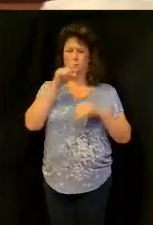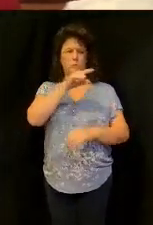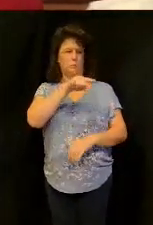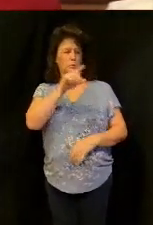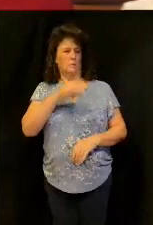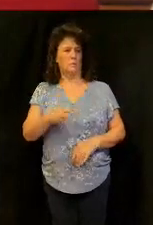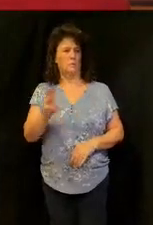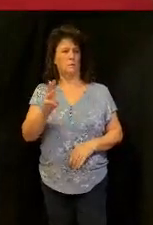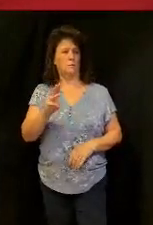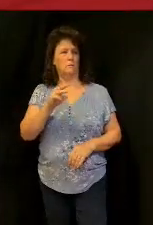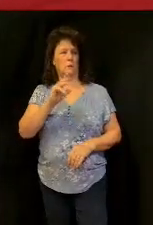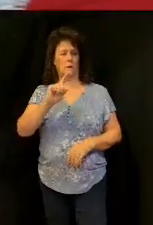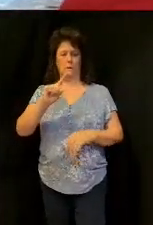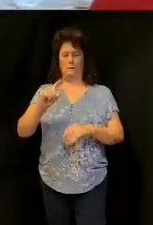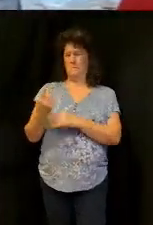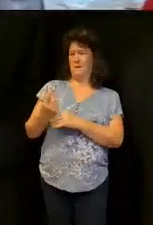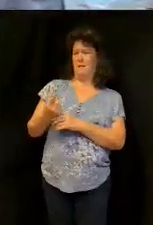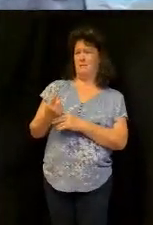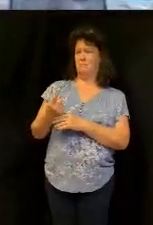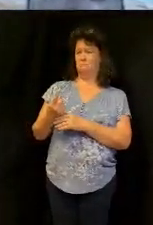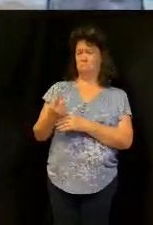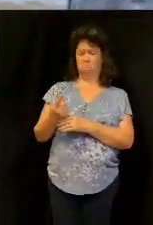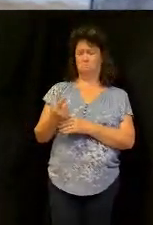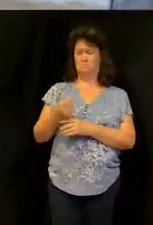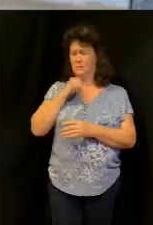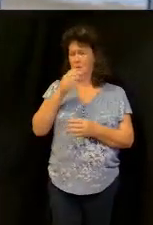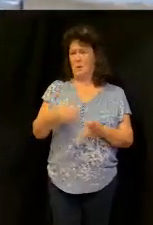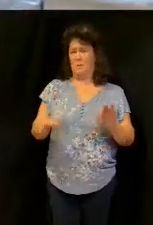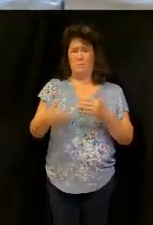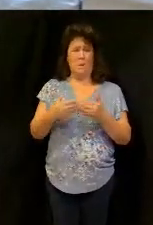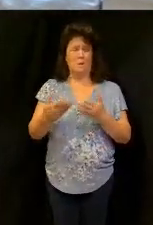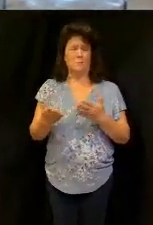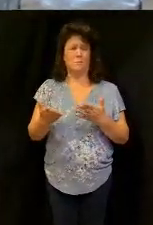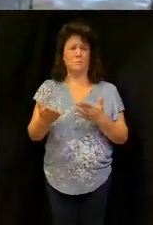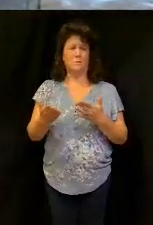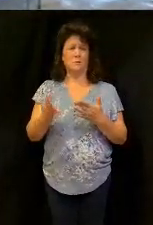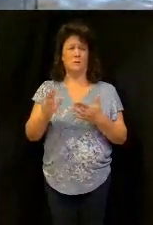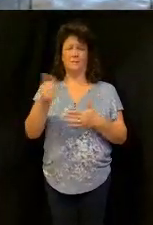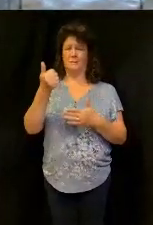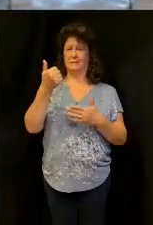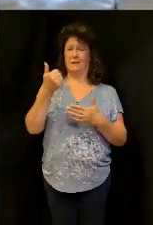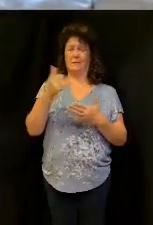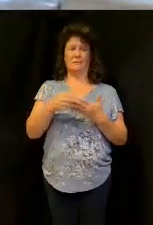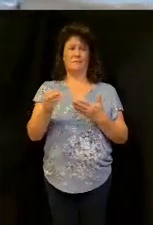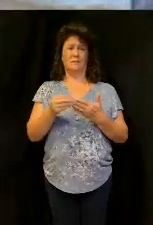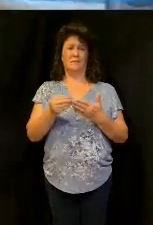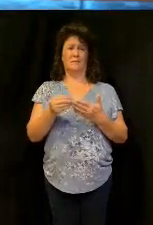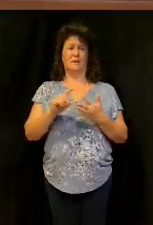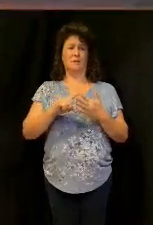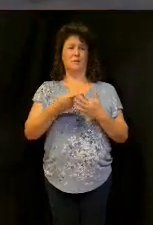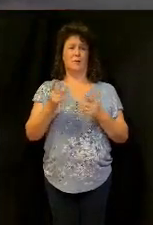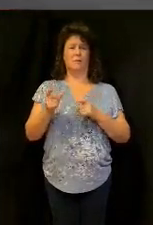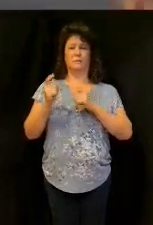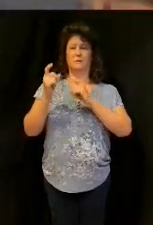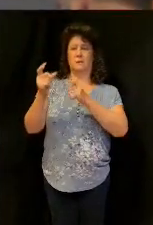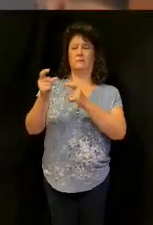I don't care if it's a dollar I don't care if it's ten dollars it doesn't matter start doing something and giving to God.